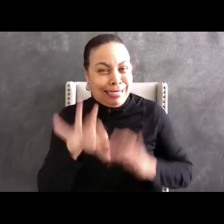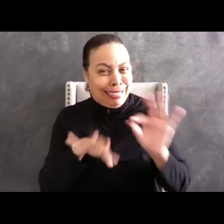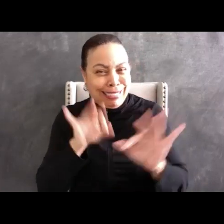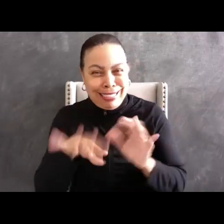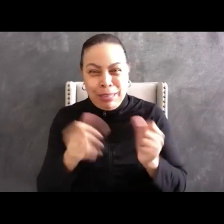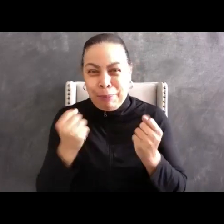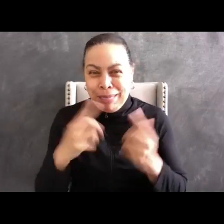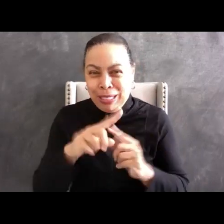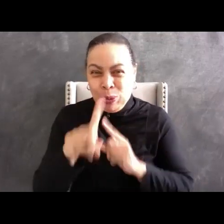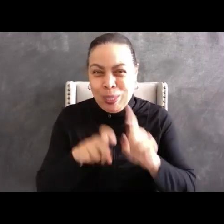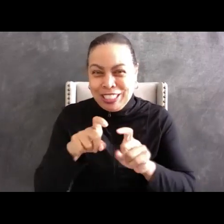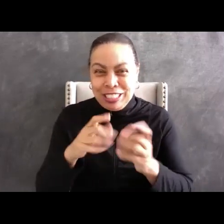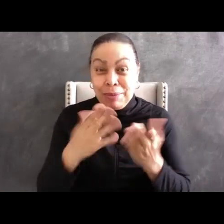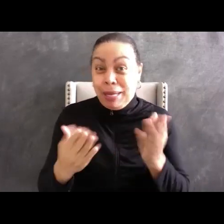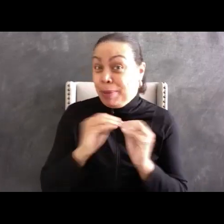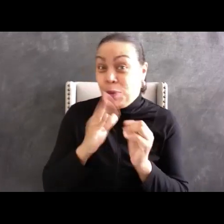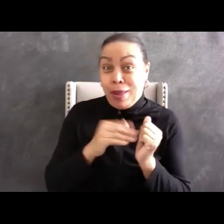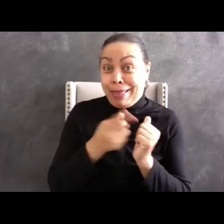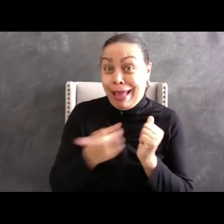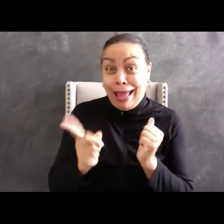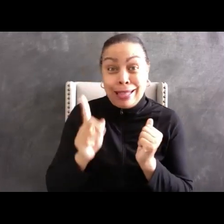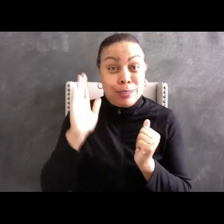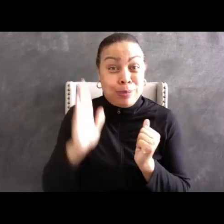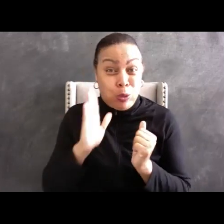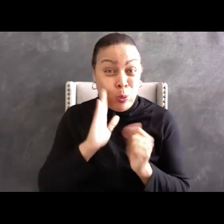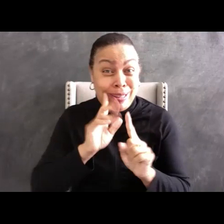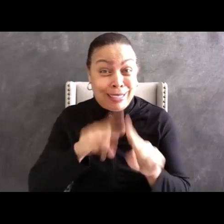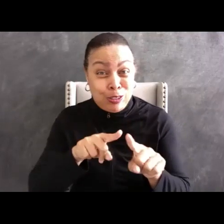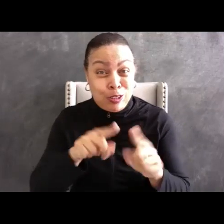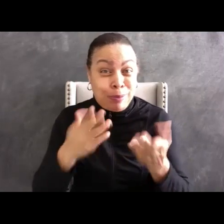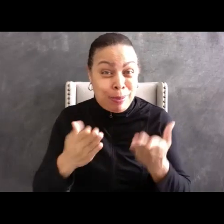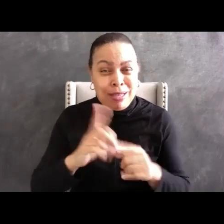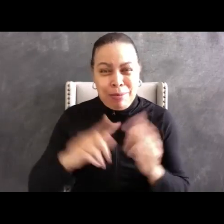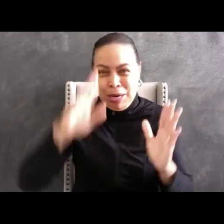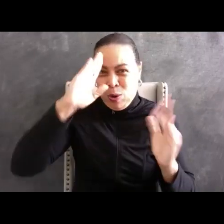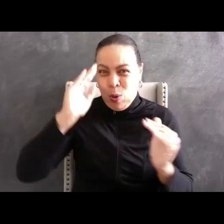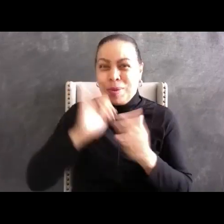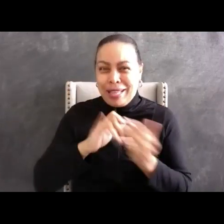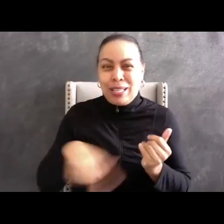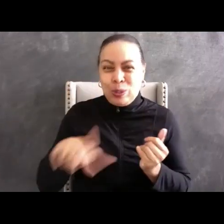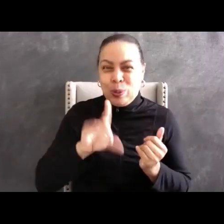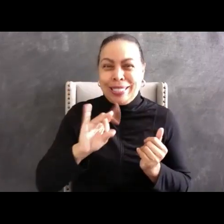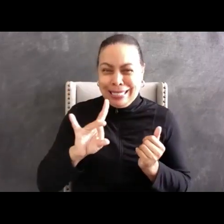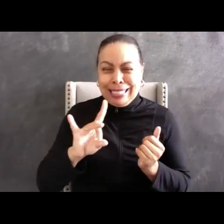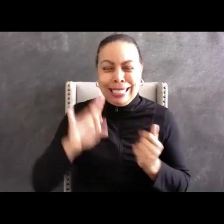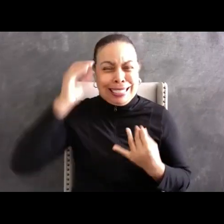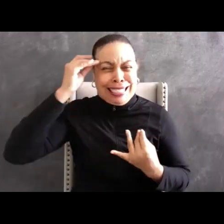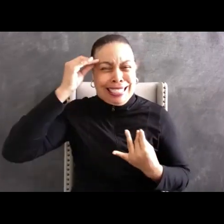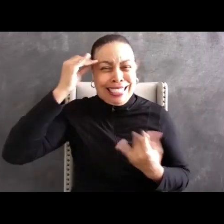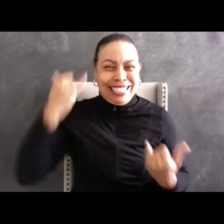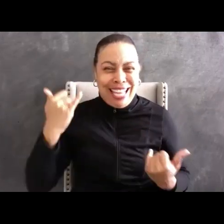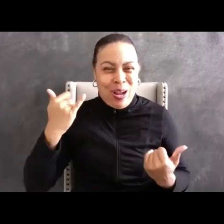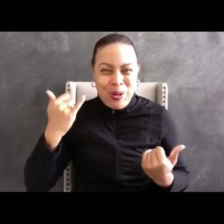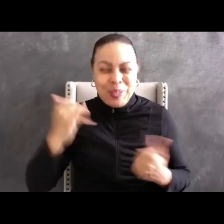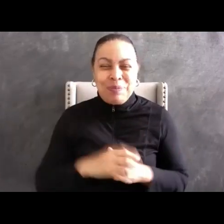I think these are important questions that we need to take into consideration. I'm here today to